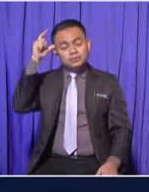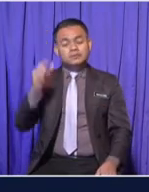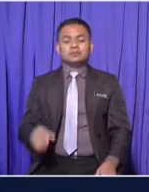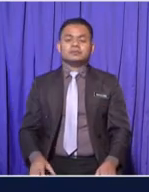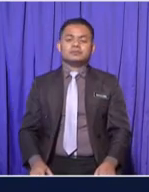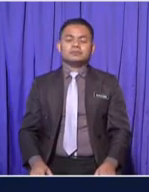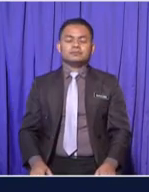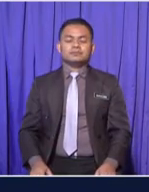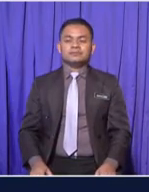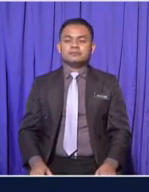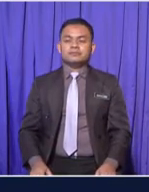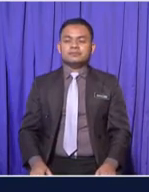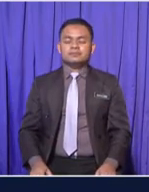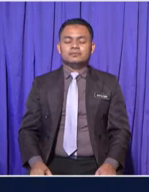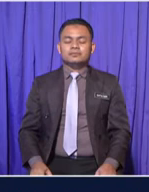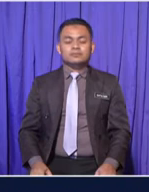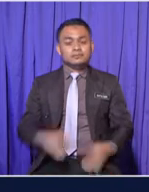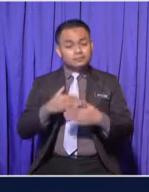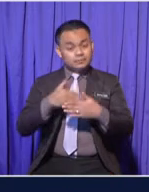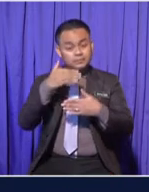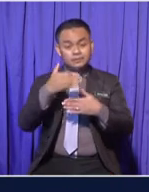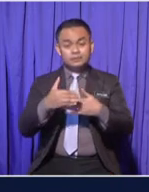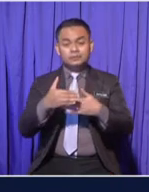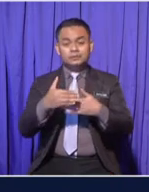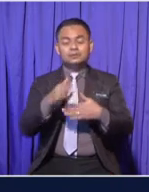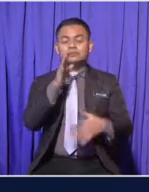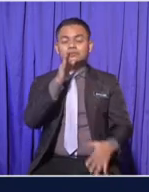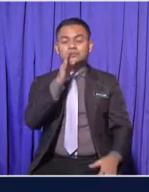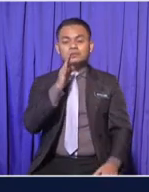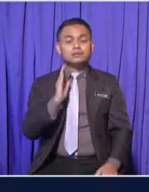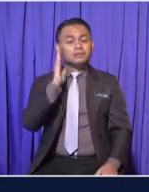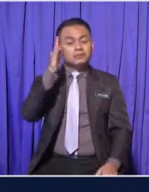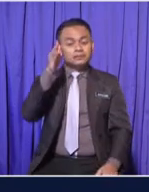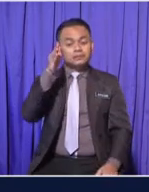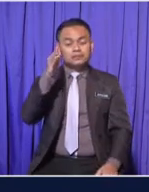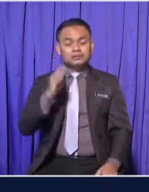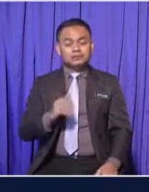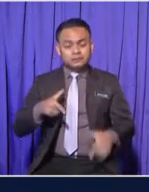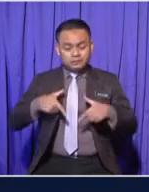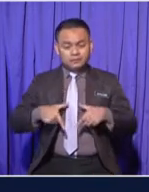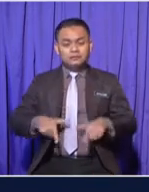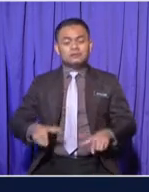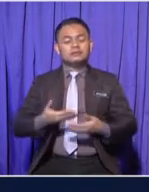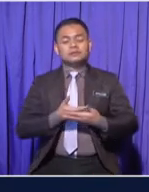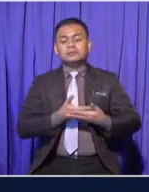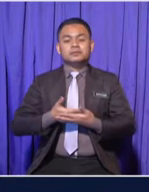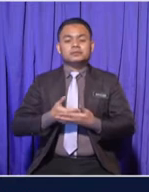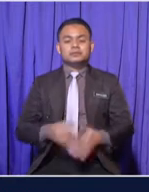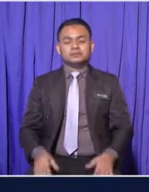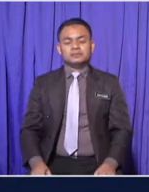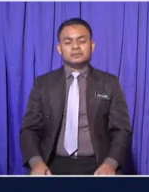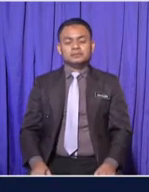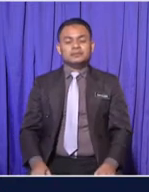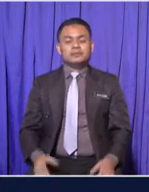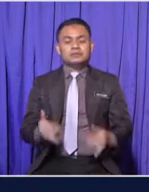9th month Then, the mother will give birth to the child We will